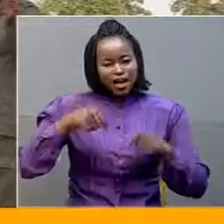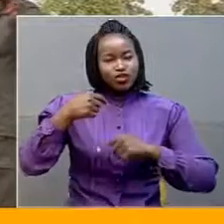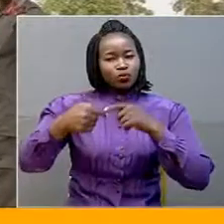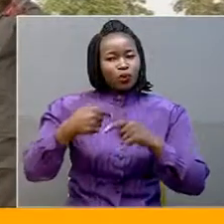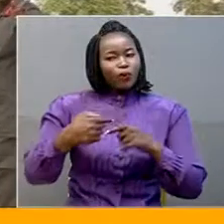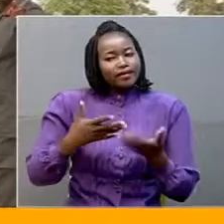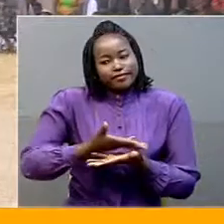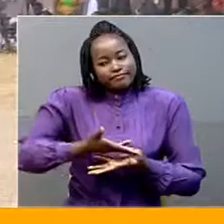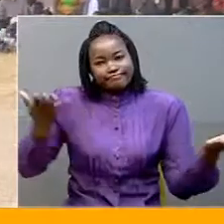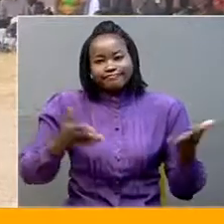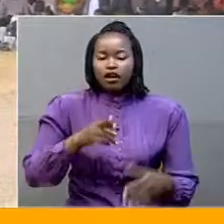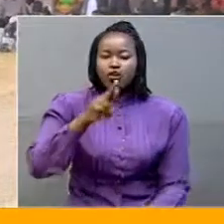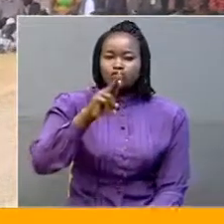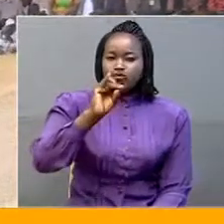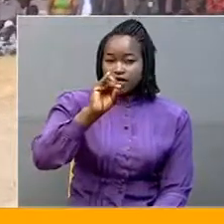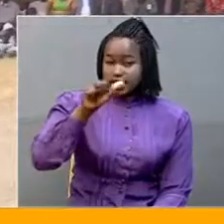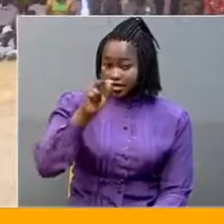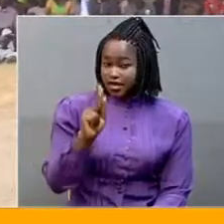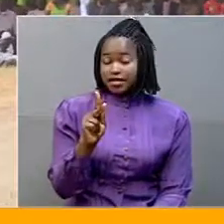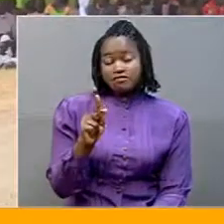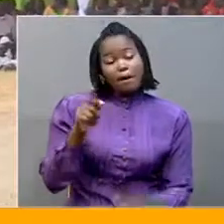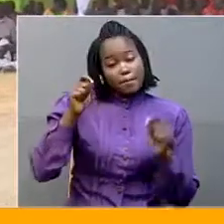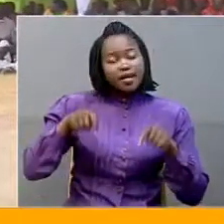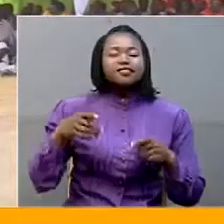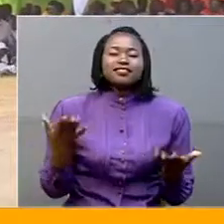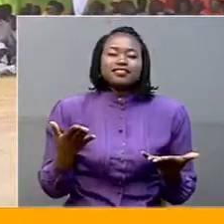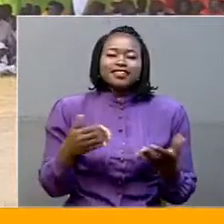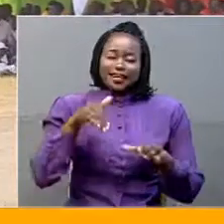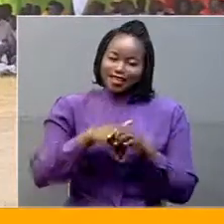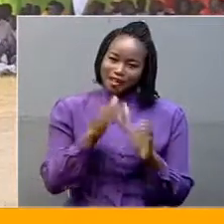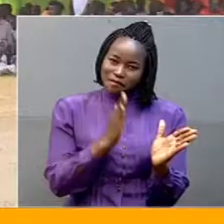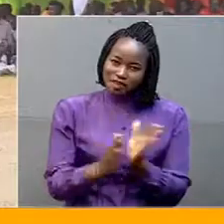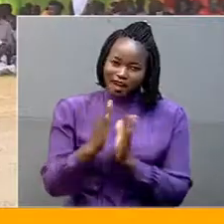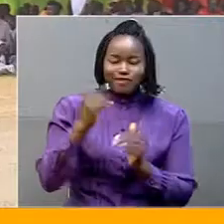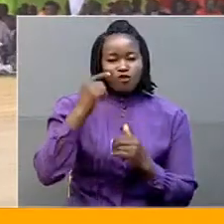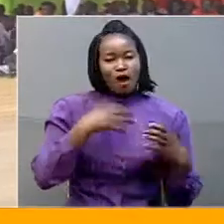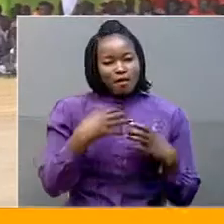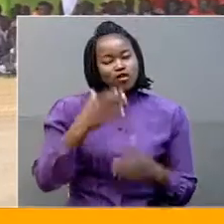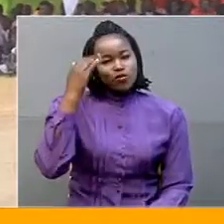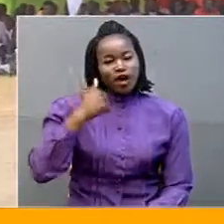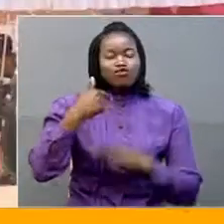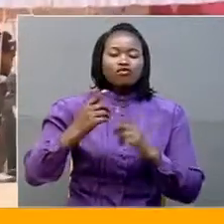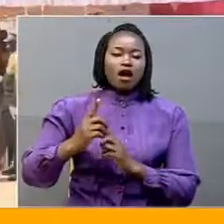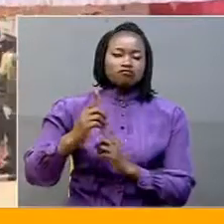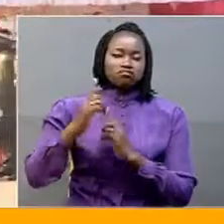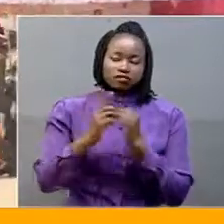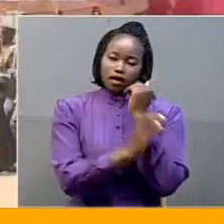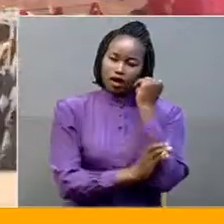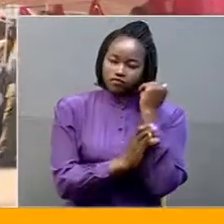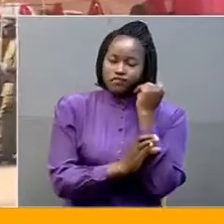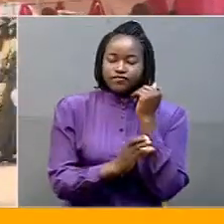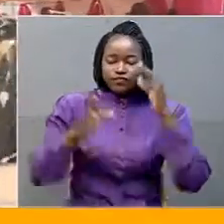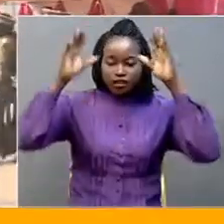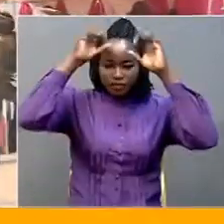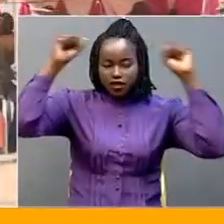risks are part of the plan of of the defense of the country president m7